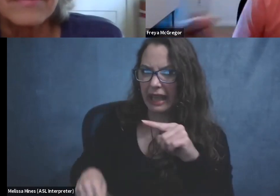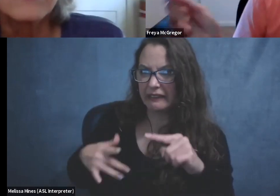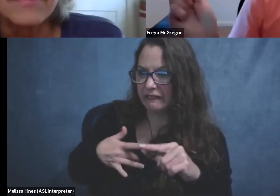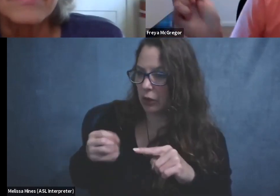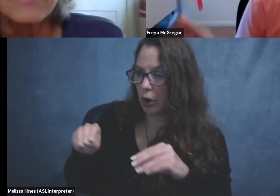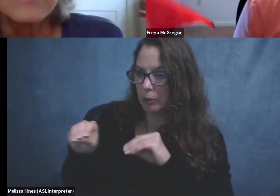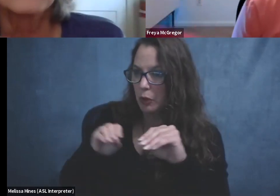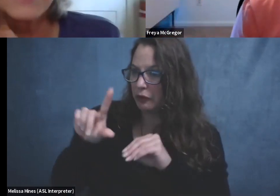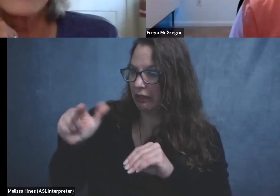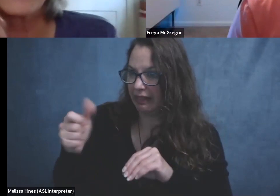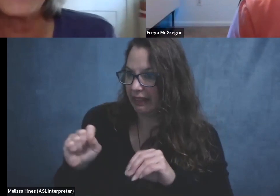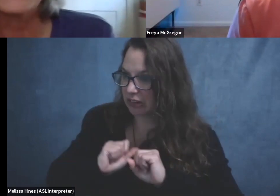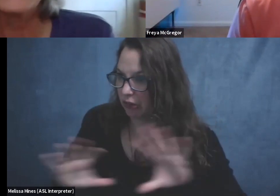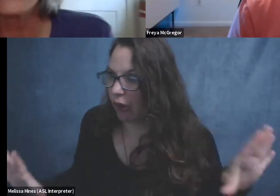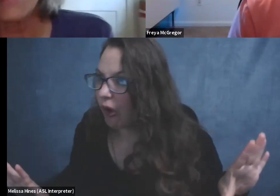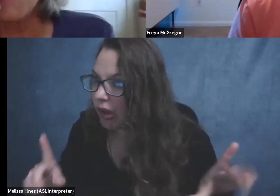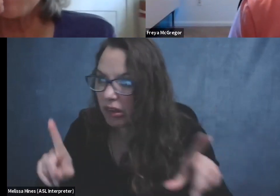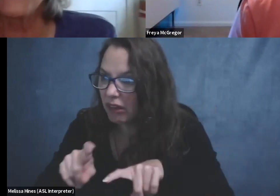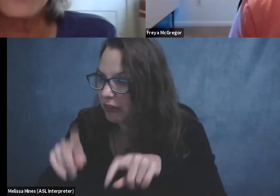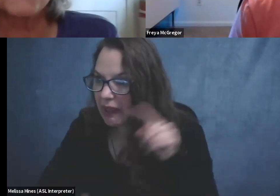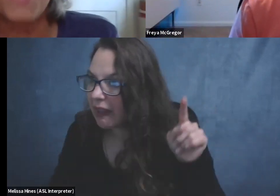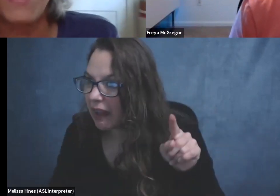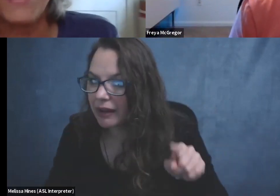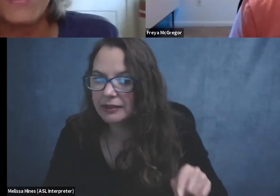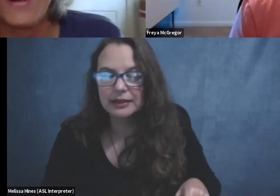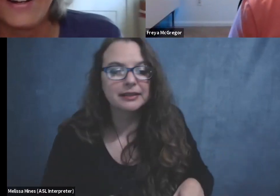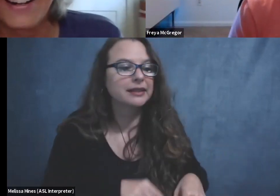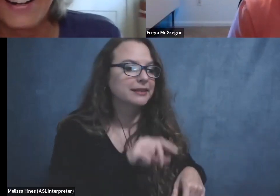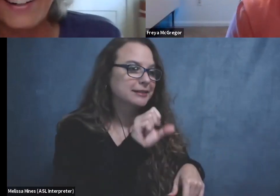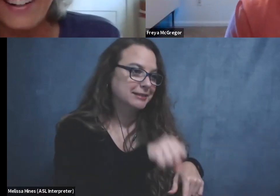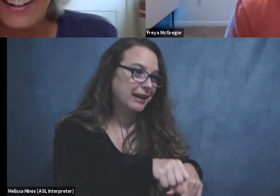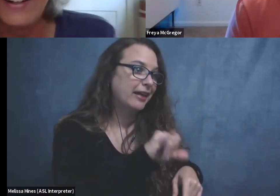your legs at all. Yeah. Yeah. That's right.